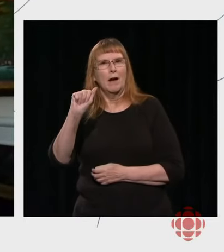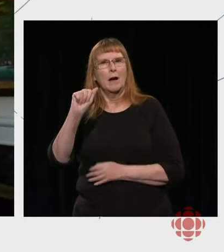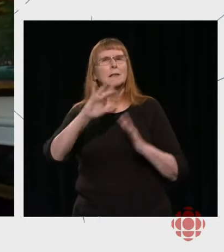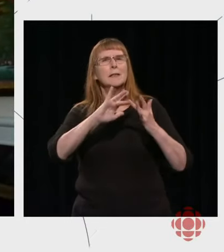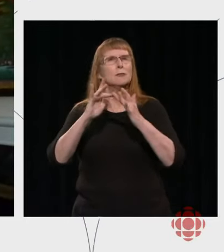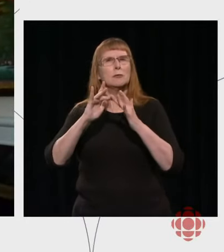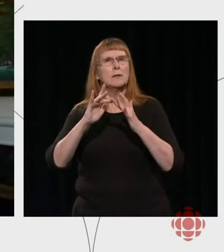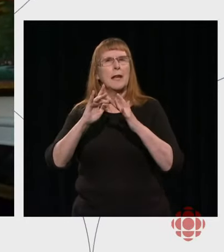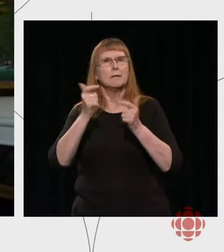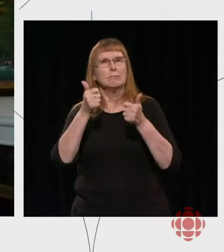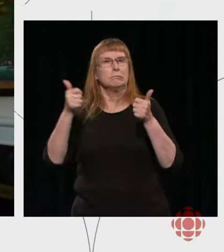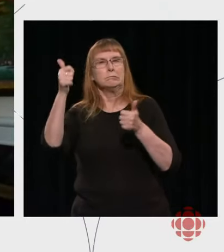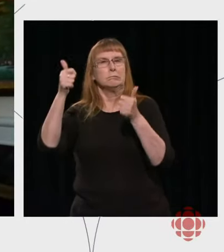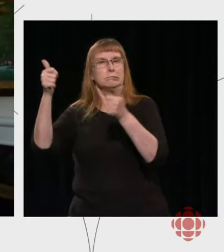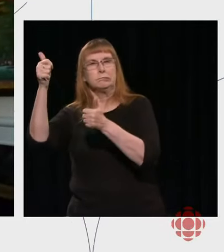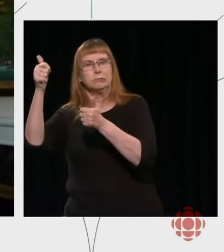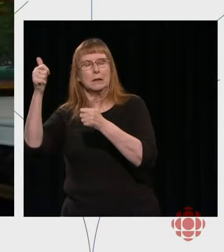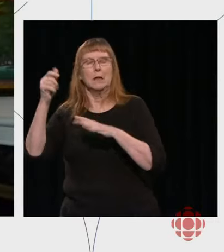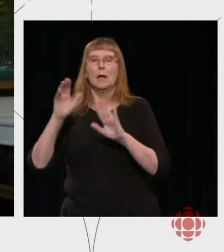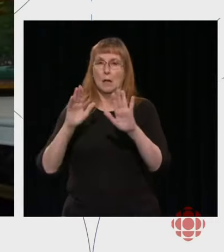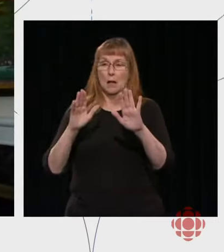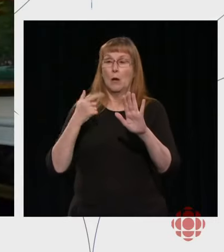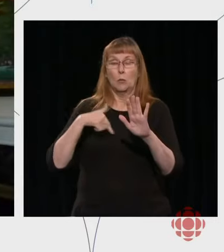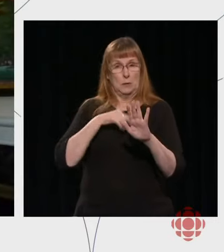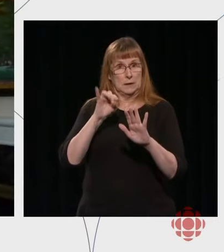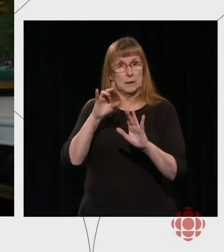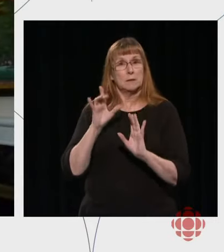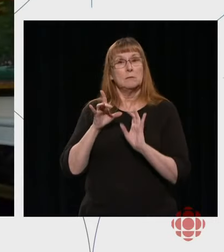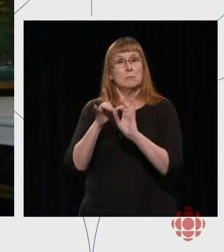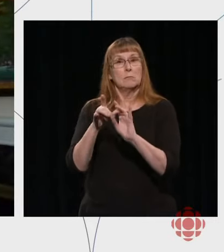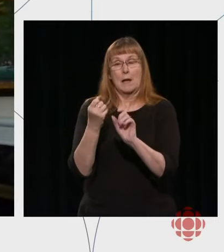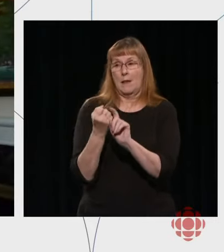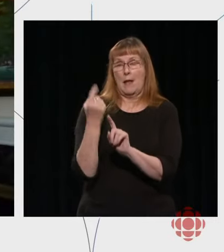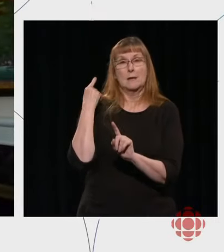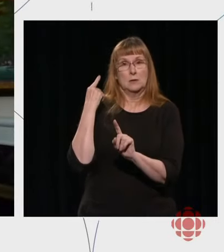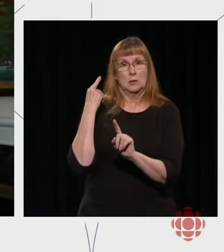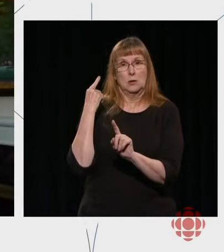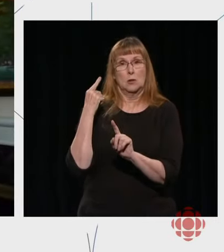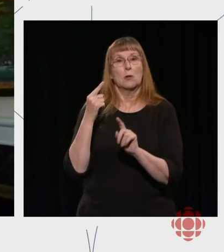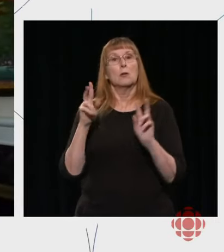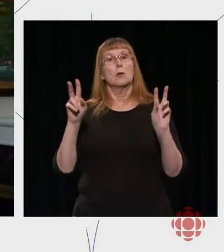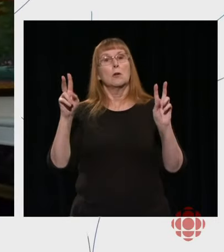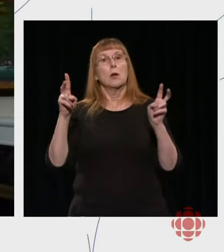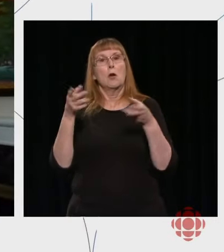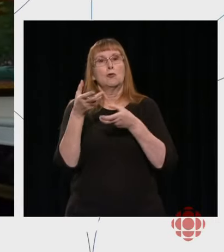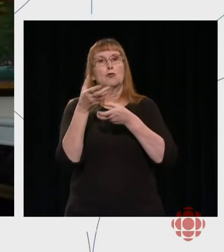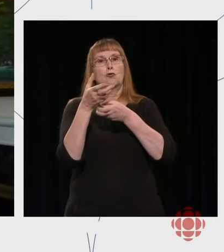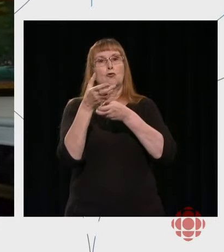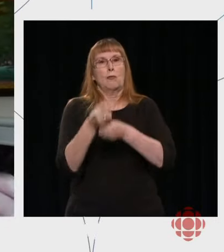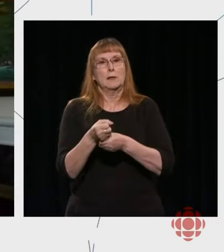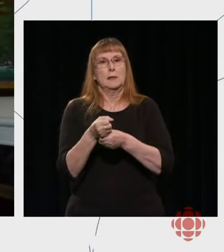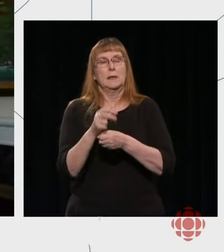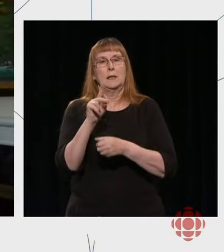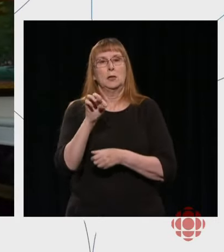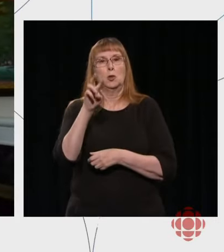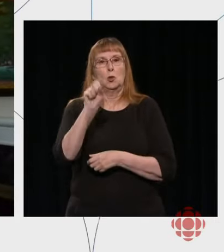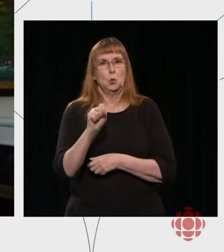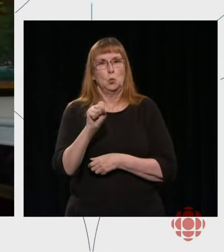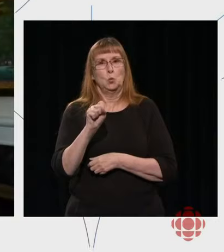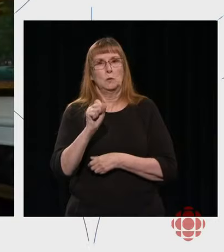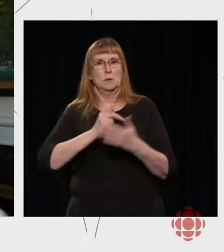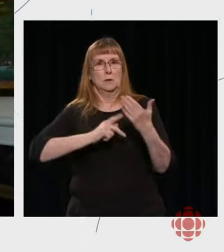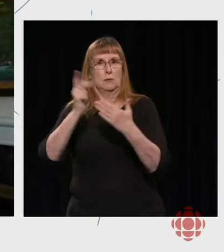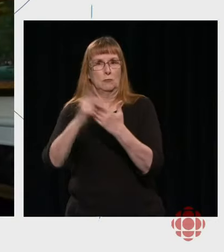joined the Trusted News Initiative that's led by the BBC. It's a global initiative that includes Google,